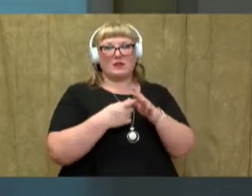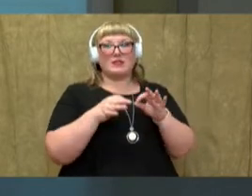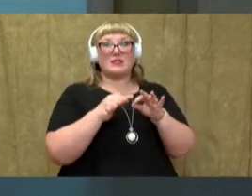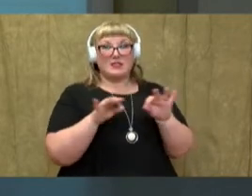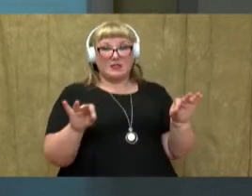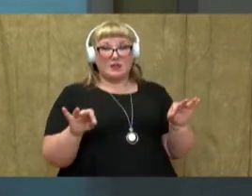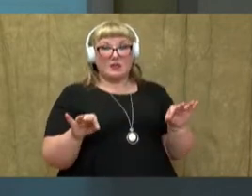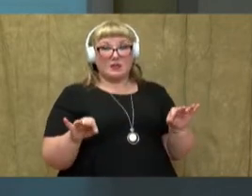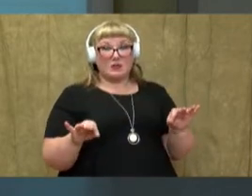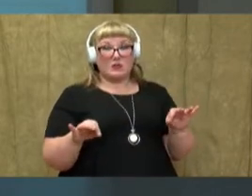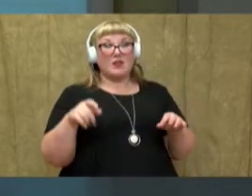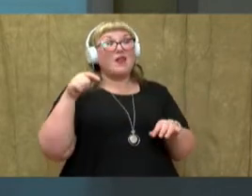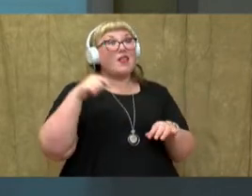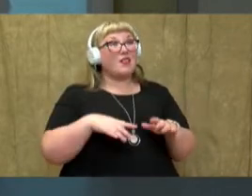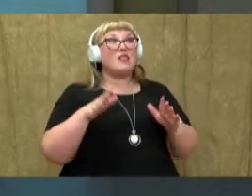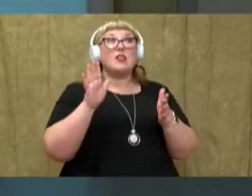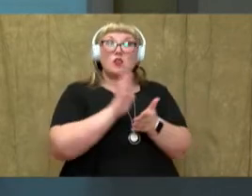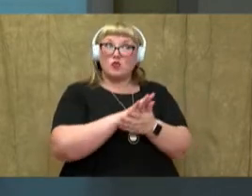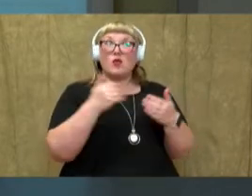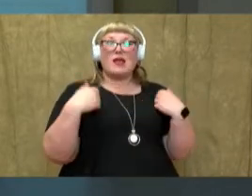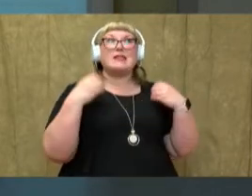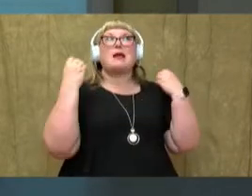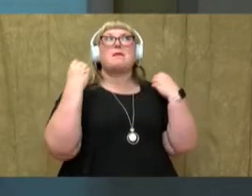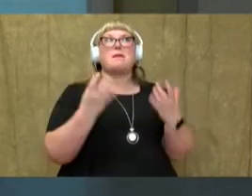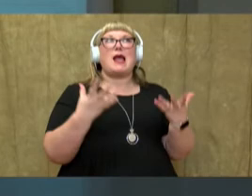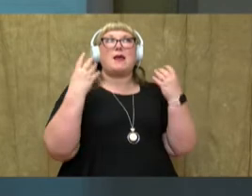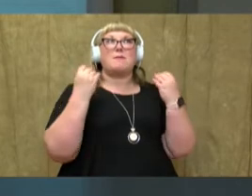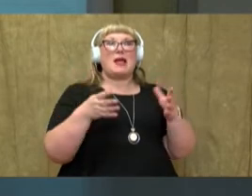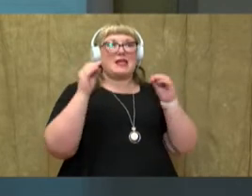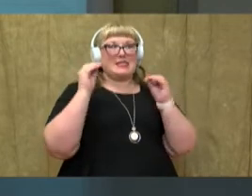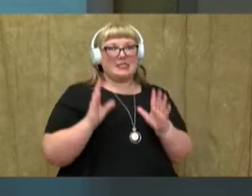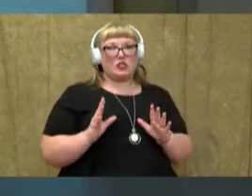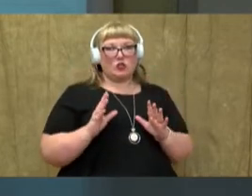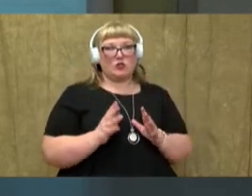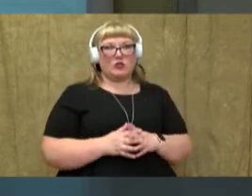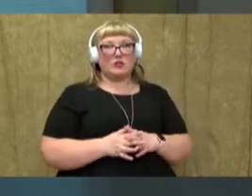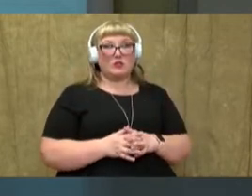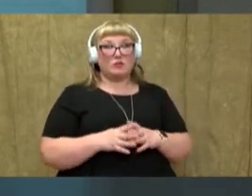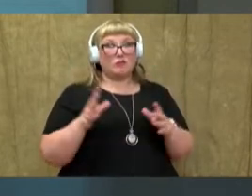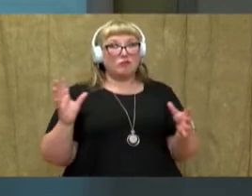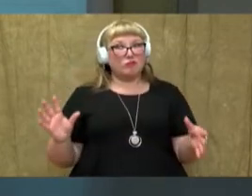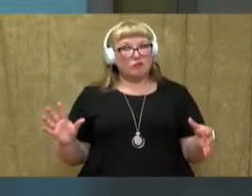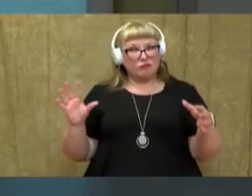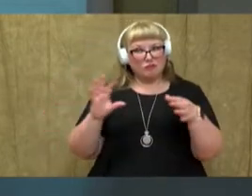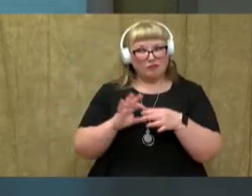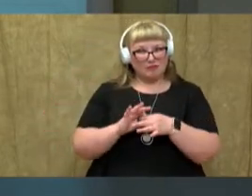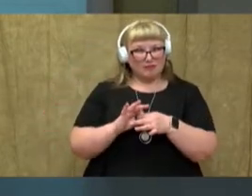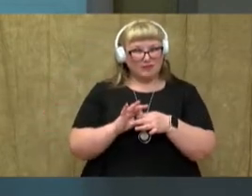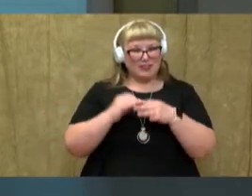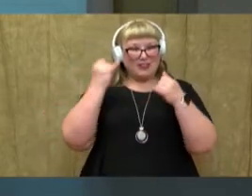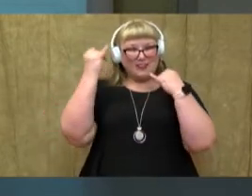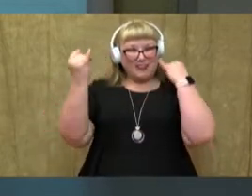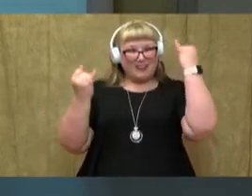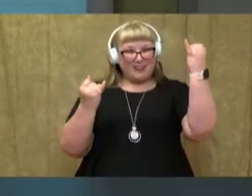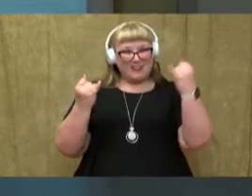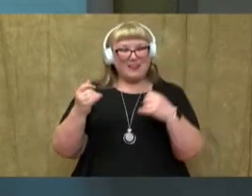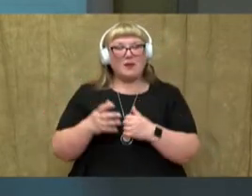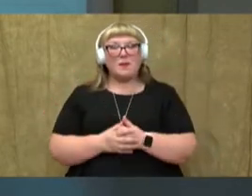caption says, this school has many teachers. Hmm. Are you connecting those ideas?